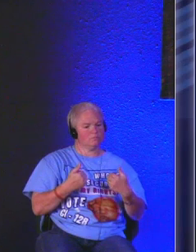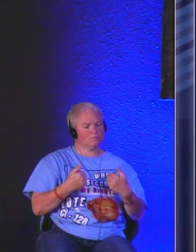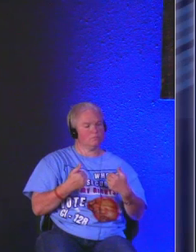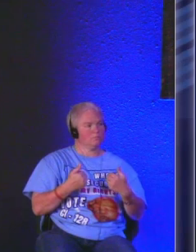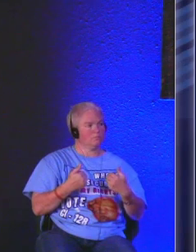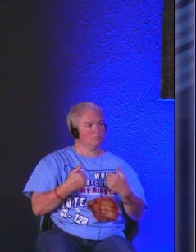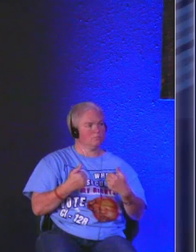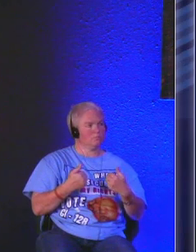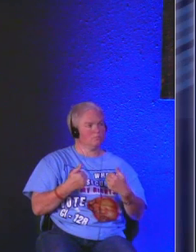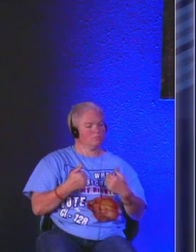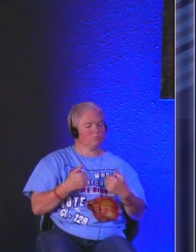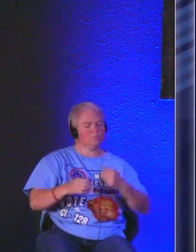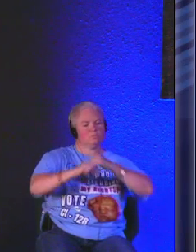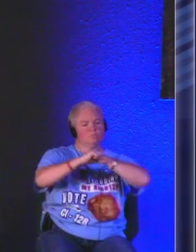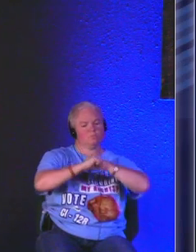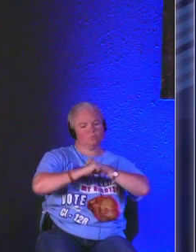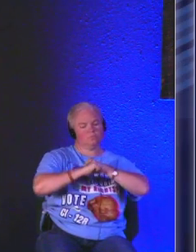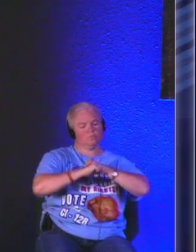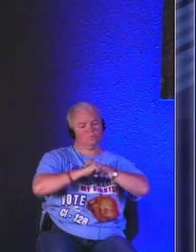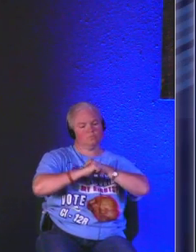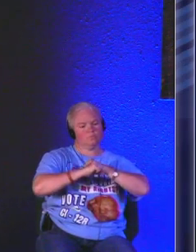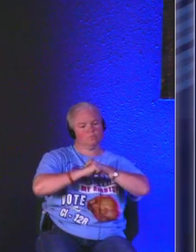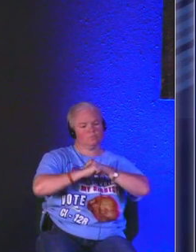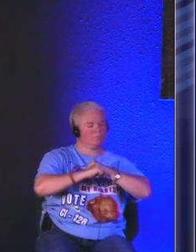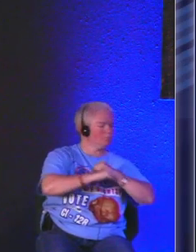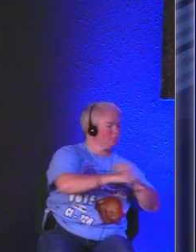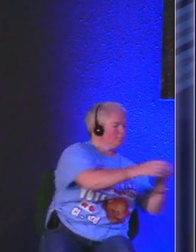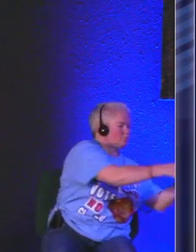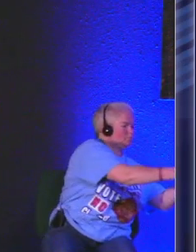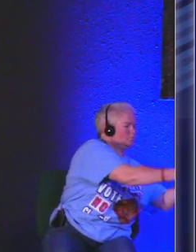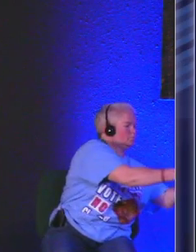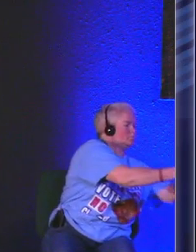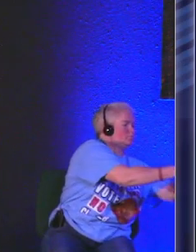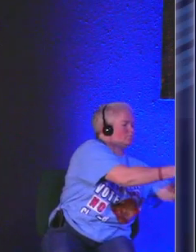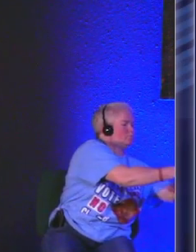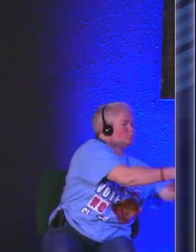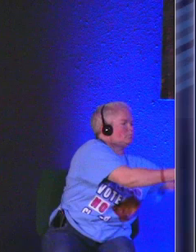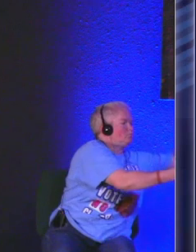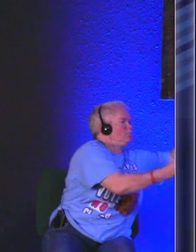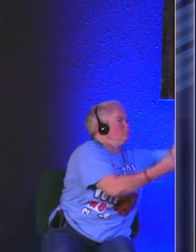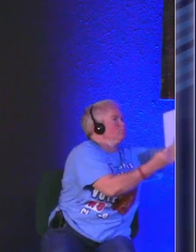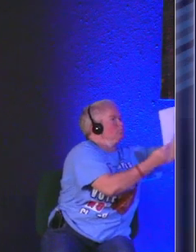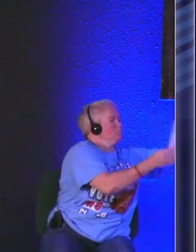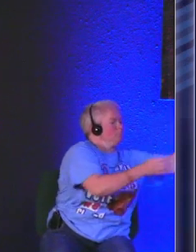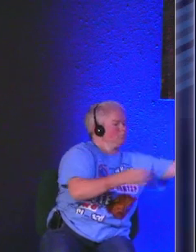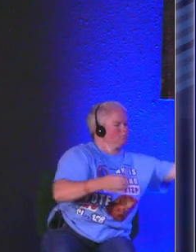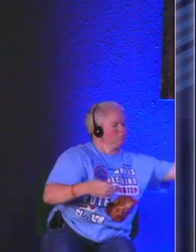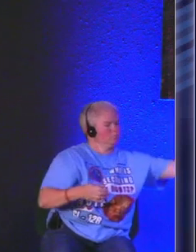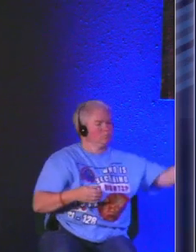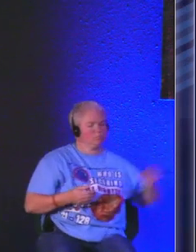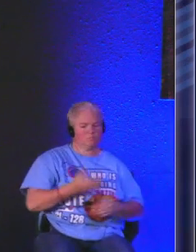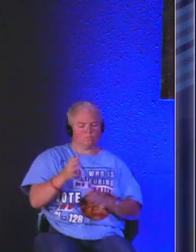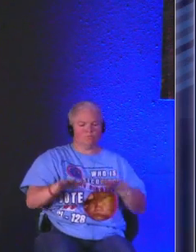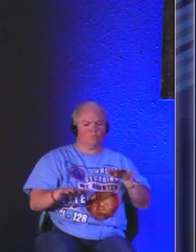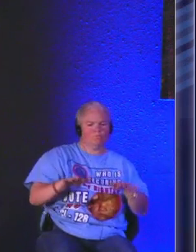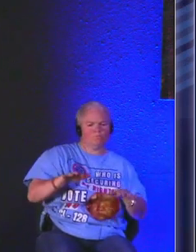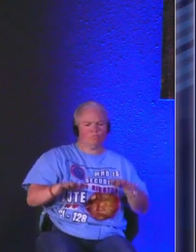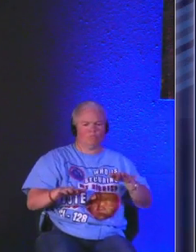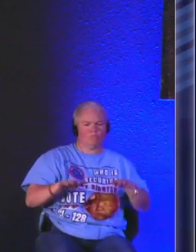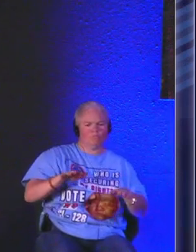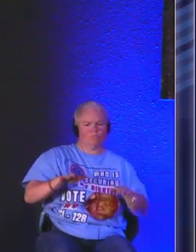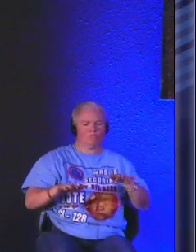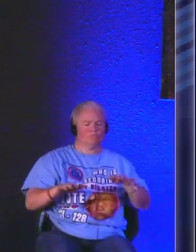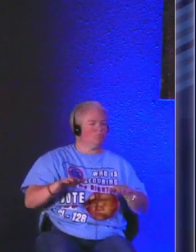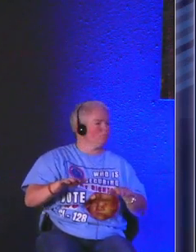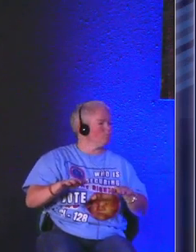to bring security or instability and with most things those who will